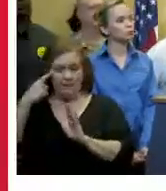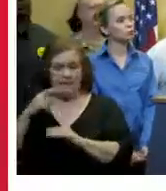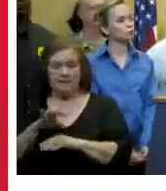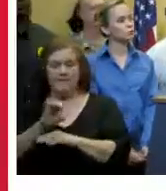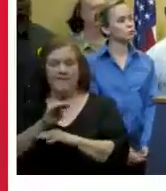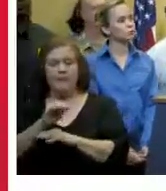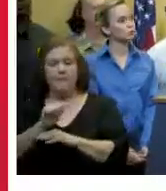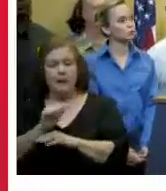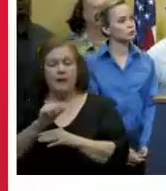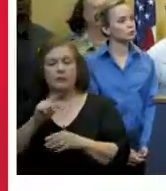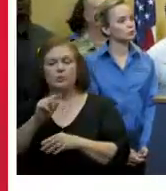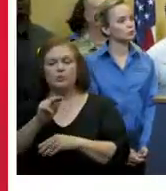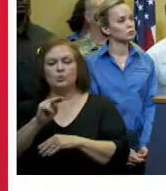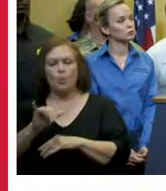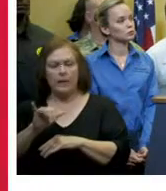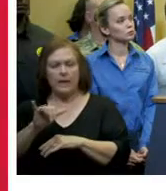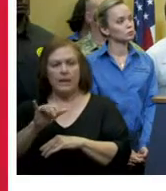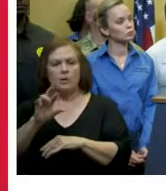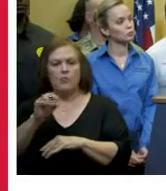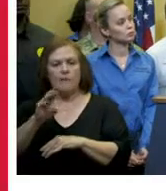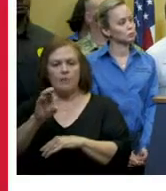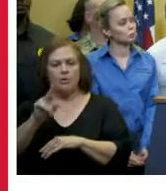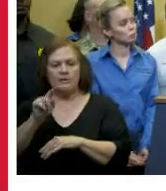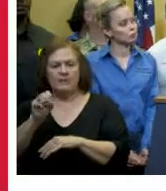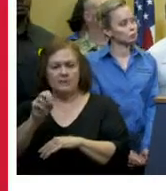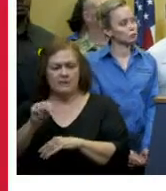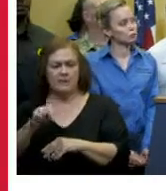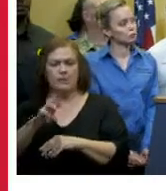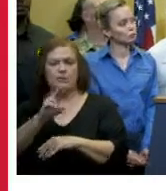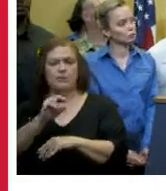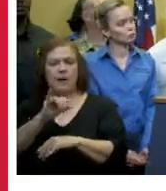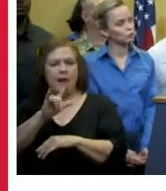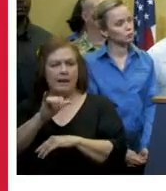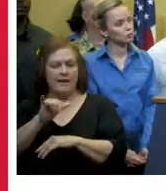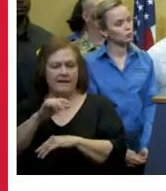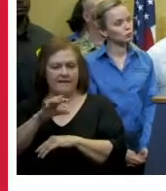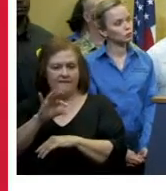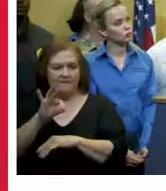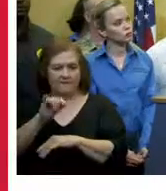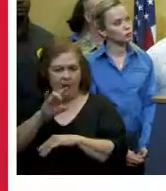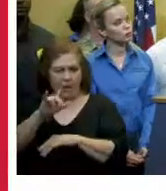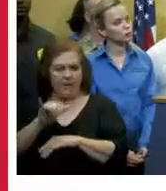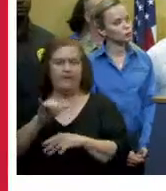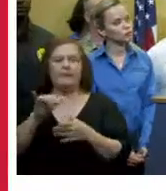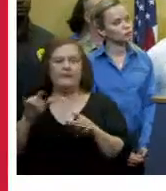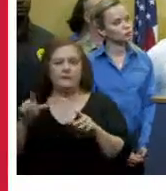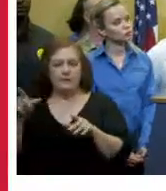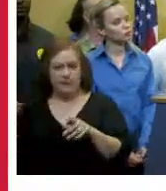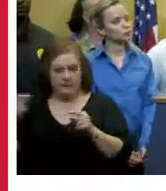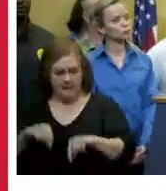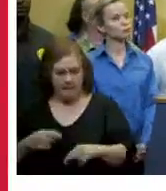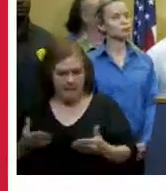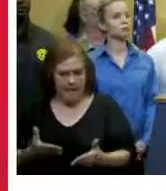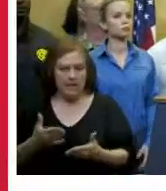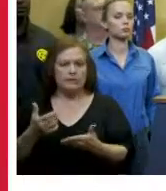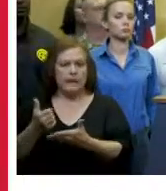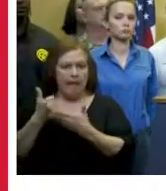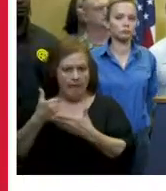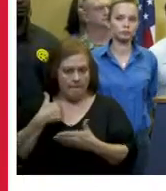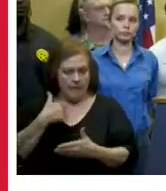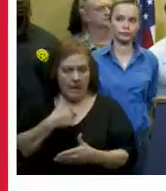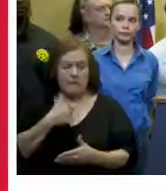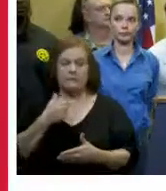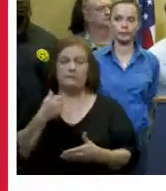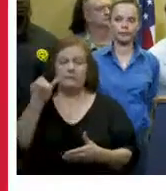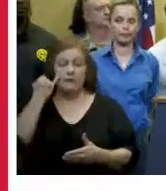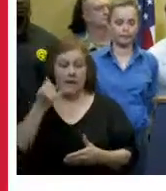region six led by tony robinson has sent down uh ronnie fairley from fema to ensure that we're doing what we need to do uh in the event we have to ask